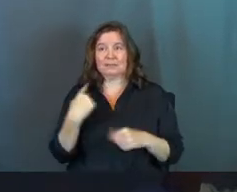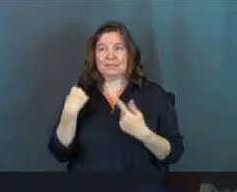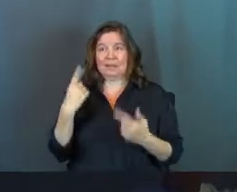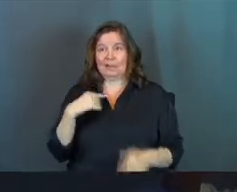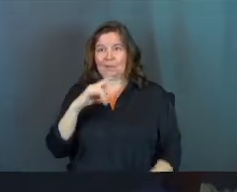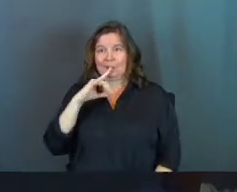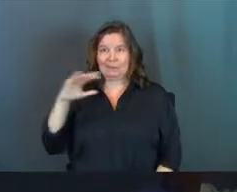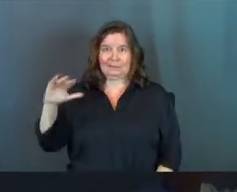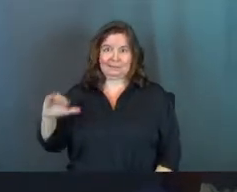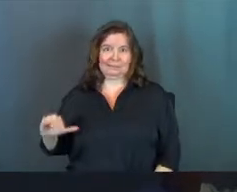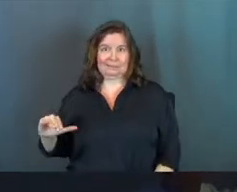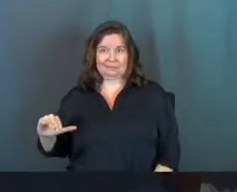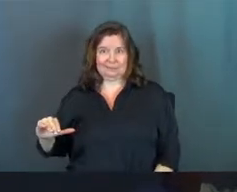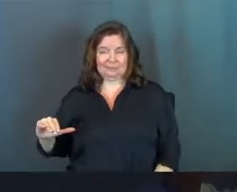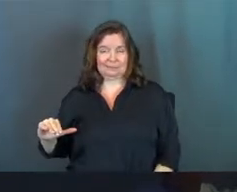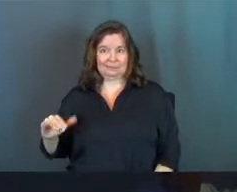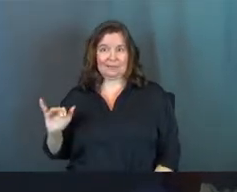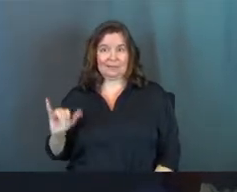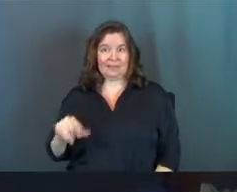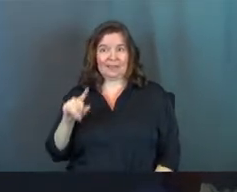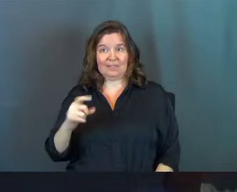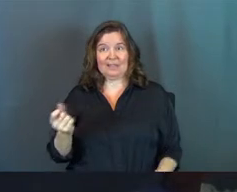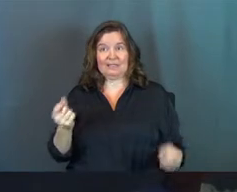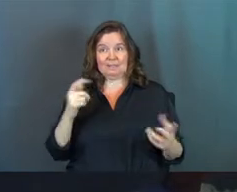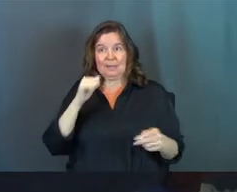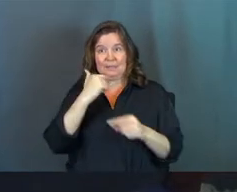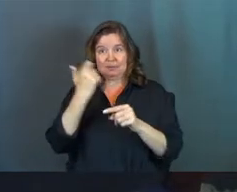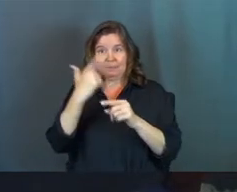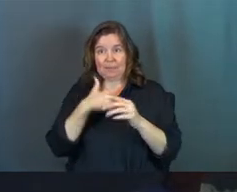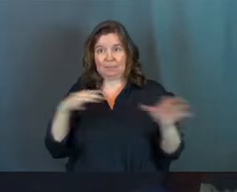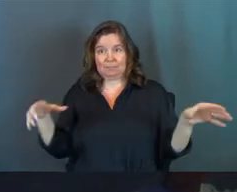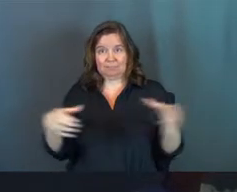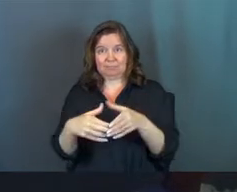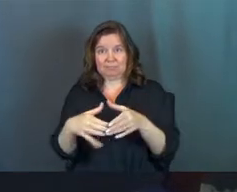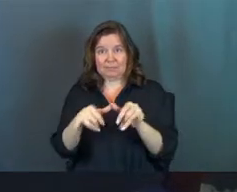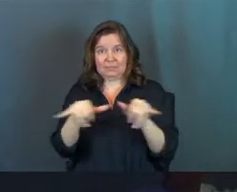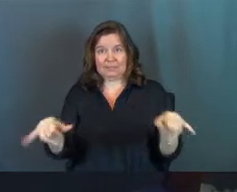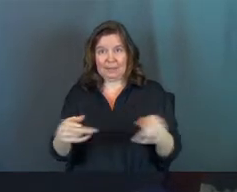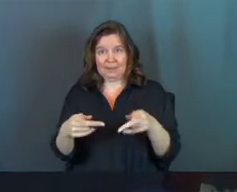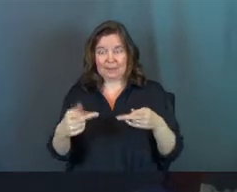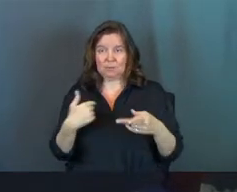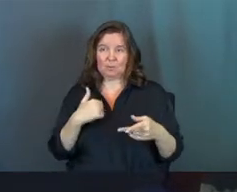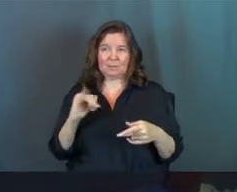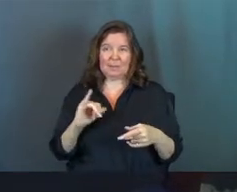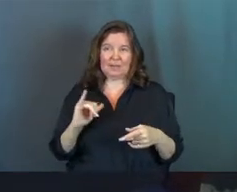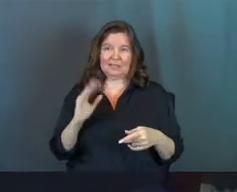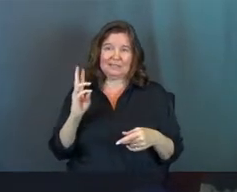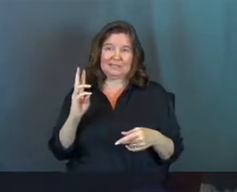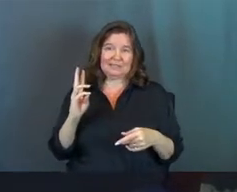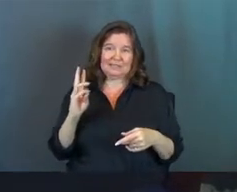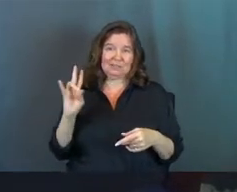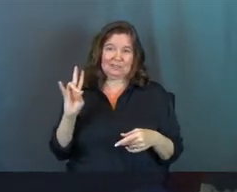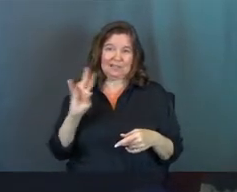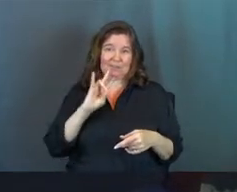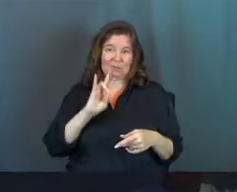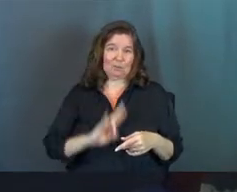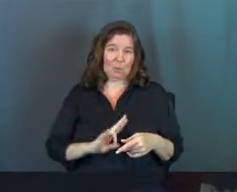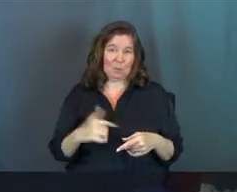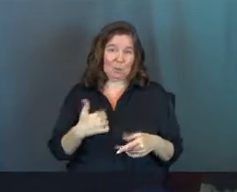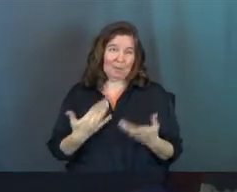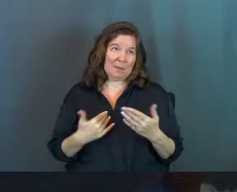since I was like itty-bitty that this many siblings of mine have been together in the same place since I was probably like six or seven years old,